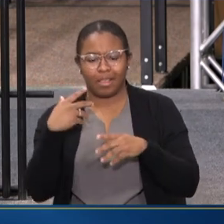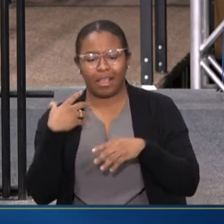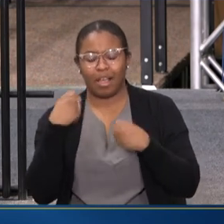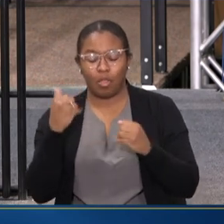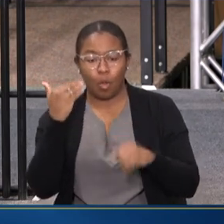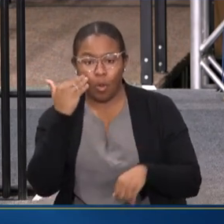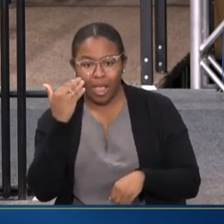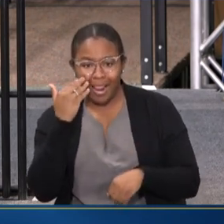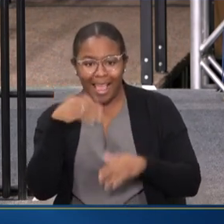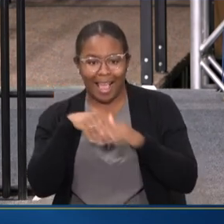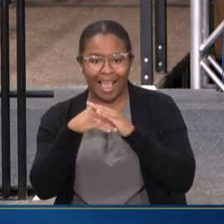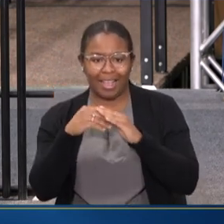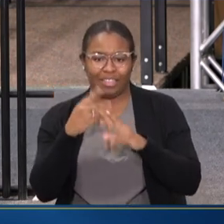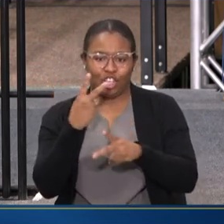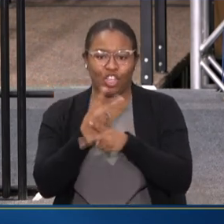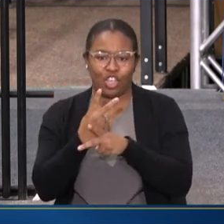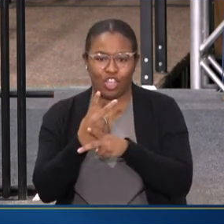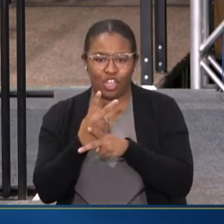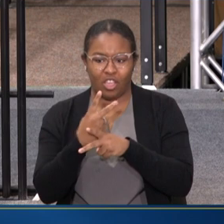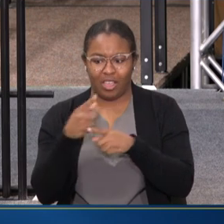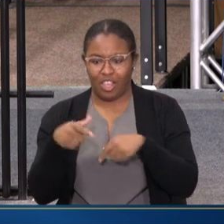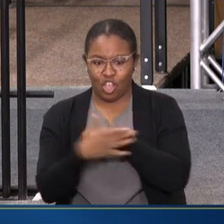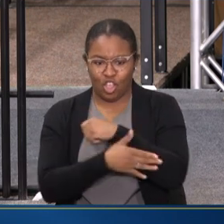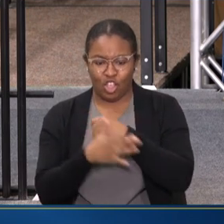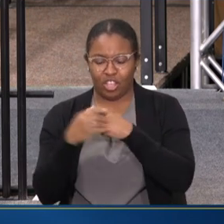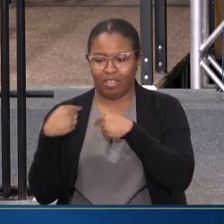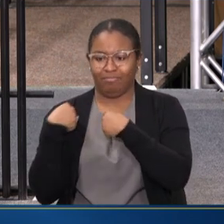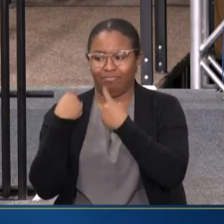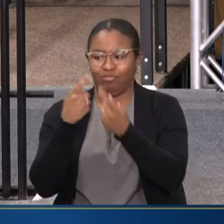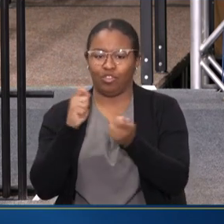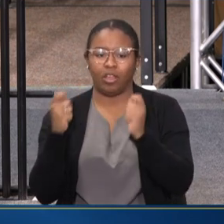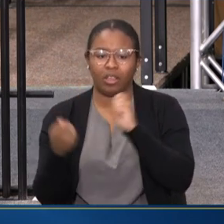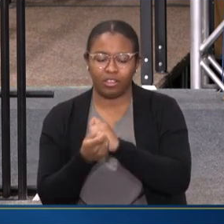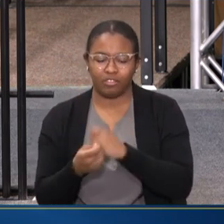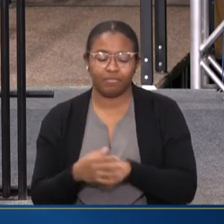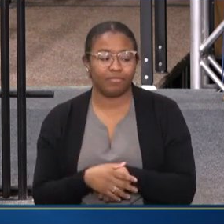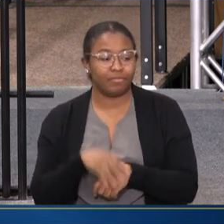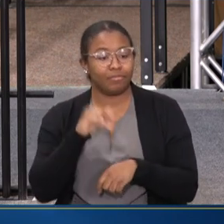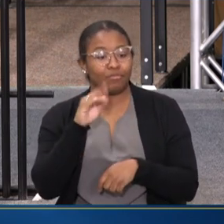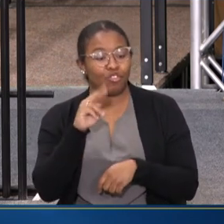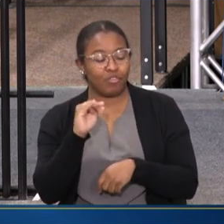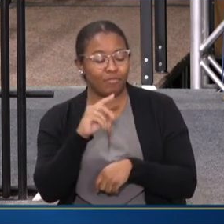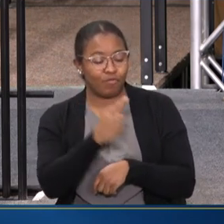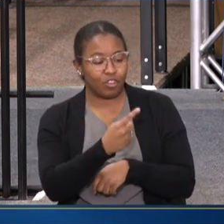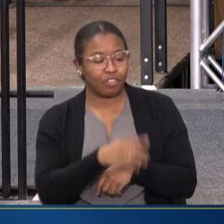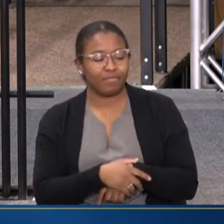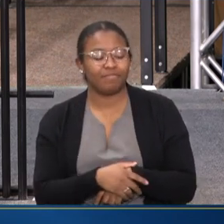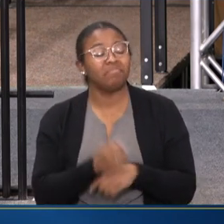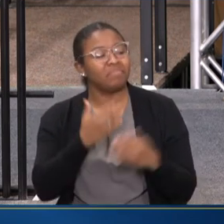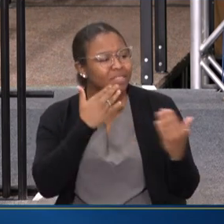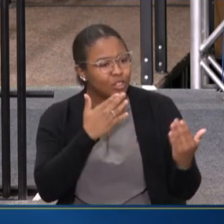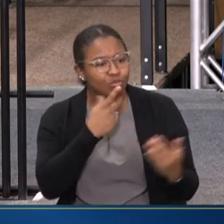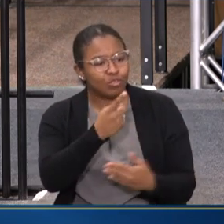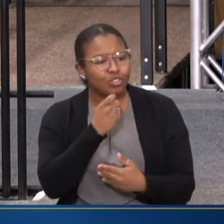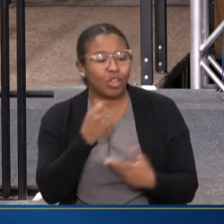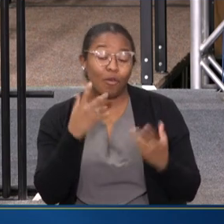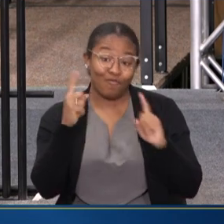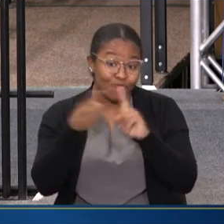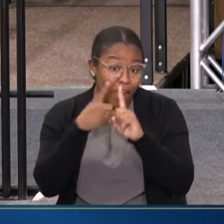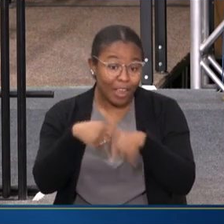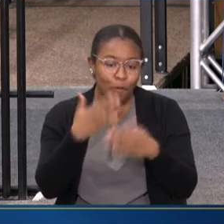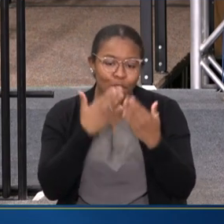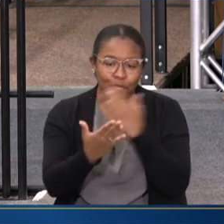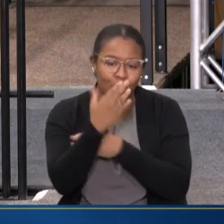IN THIS COUNTRY CHANGED IN THE LAST FEW YEARS? MIRIAM, WE START WITH YOU. THANK YOU FOR THAT QUESTION AND JUST WANT TO SAY GOOD MORNING TO